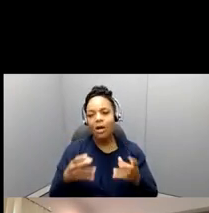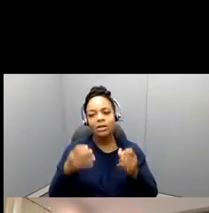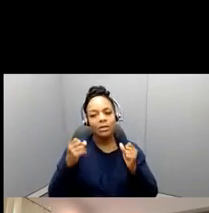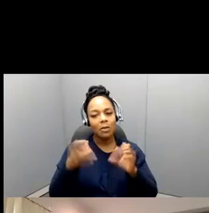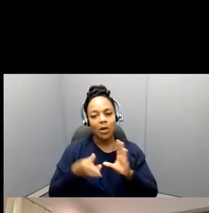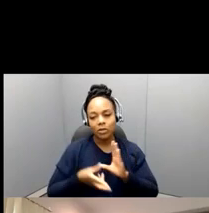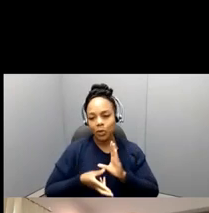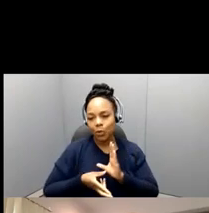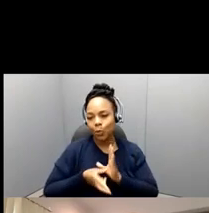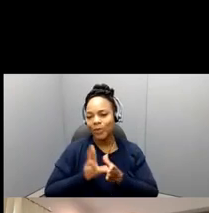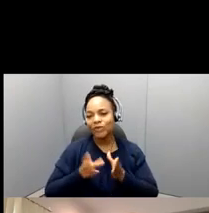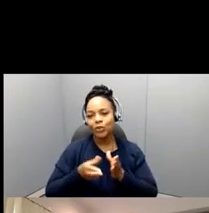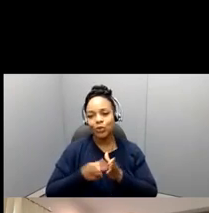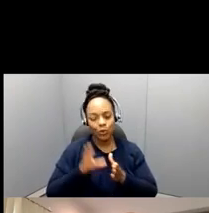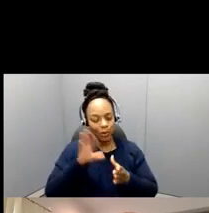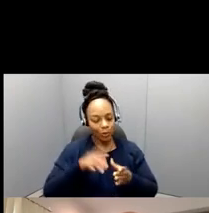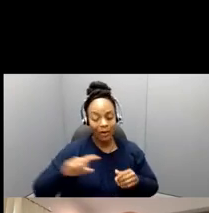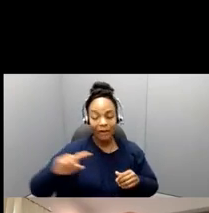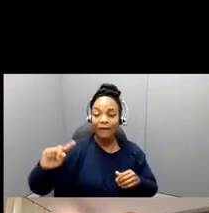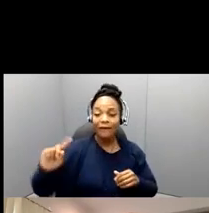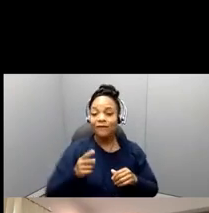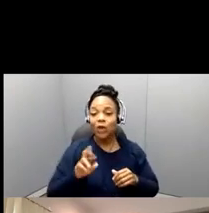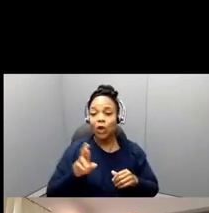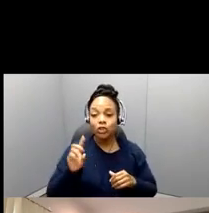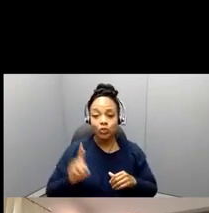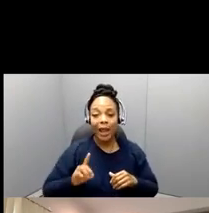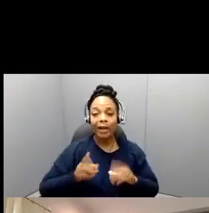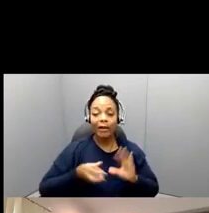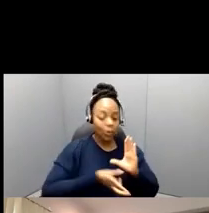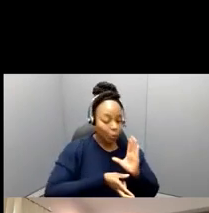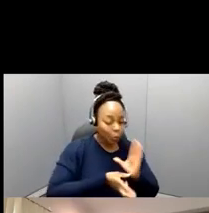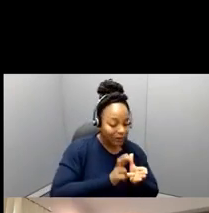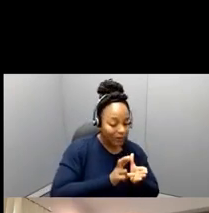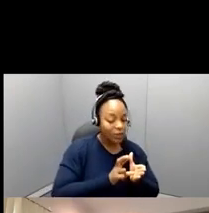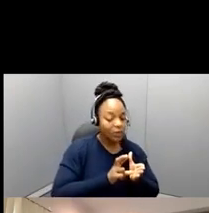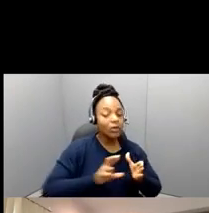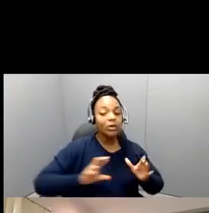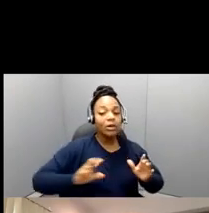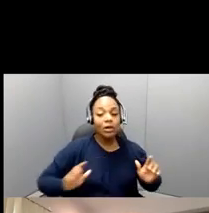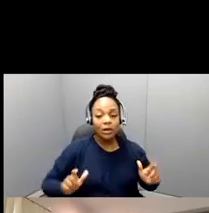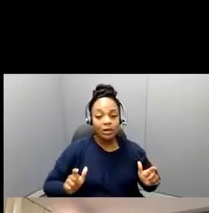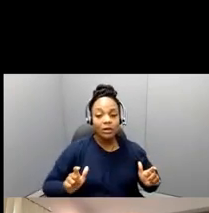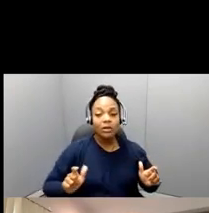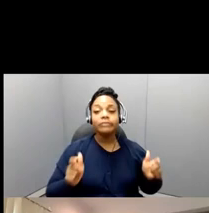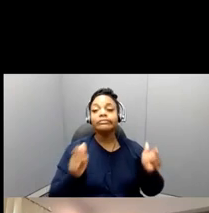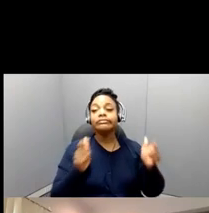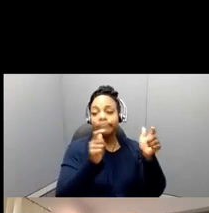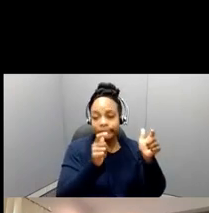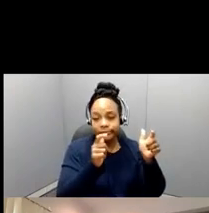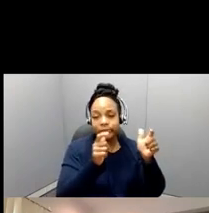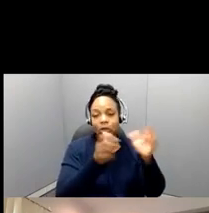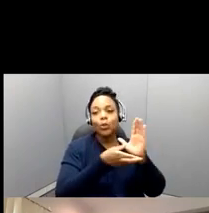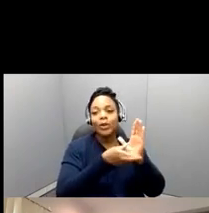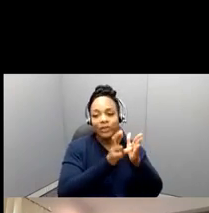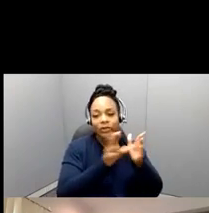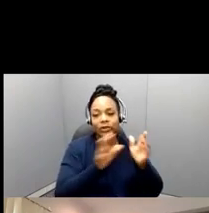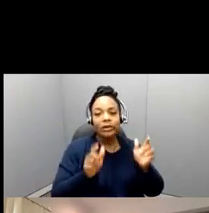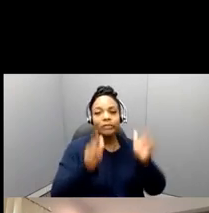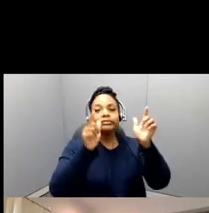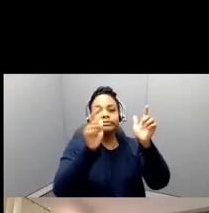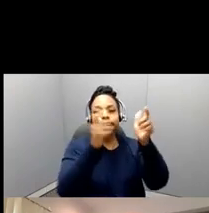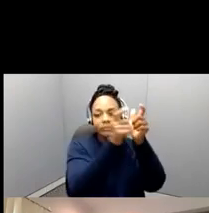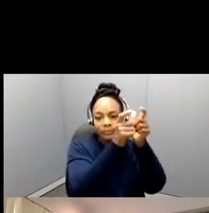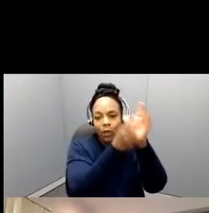of what happens between November 16th and May, in that time, people make the announcements, that